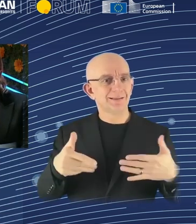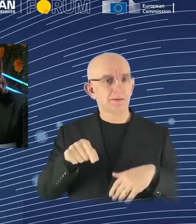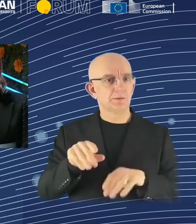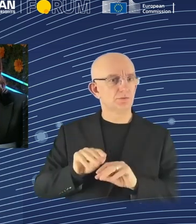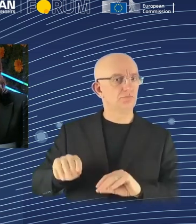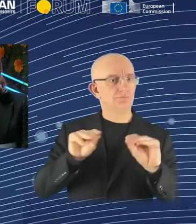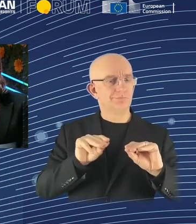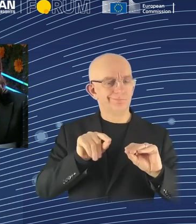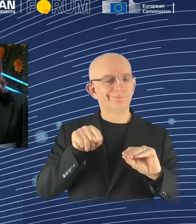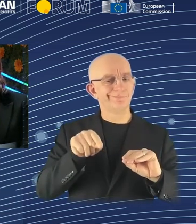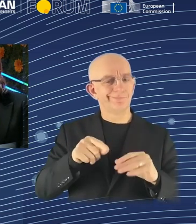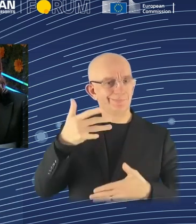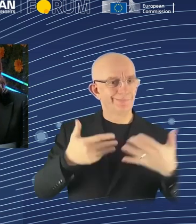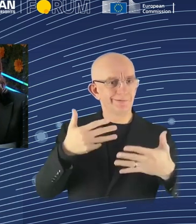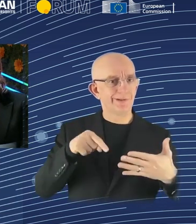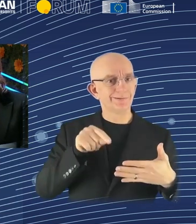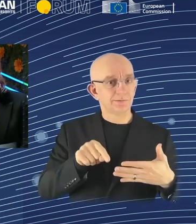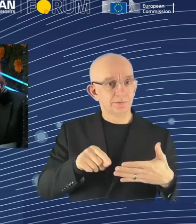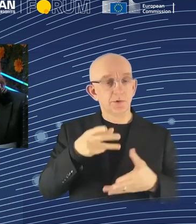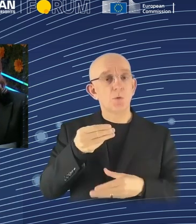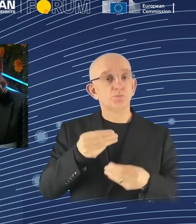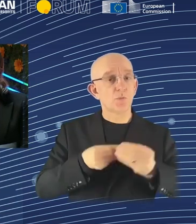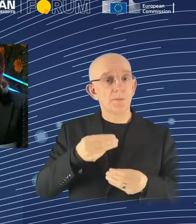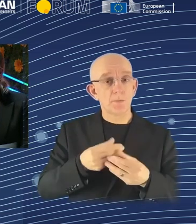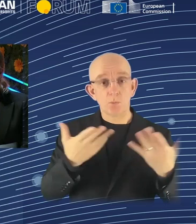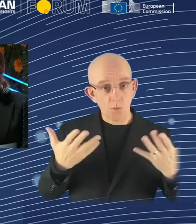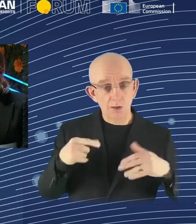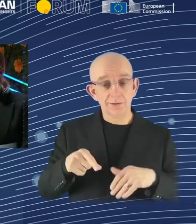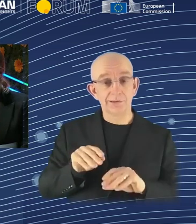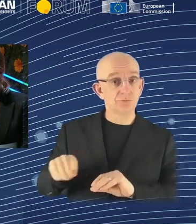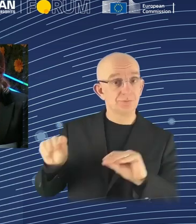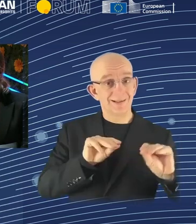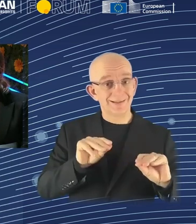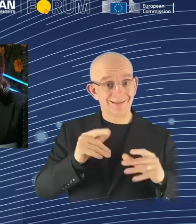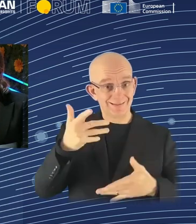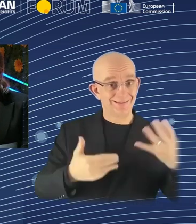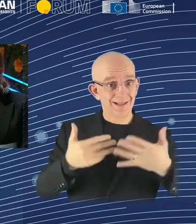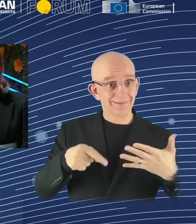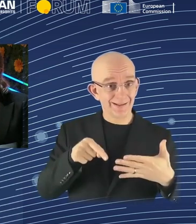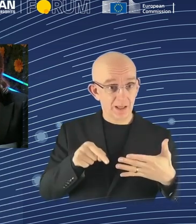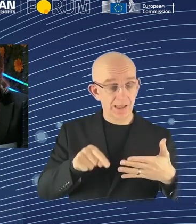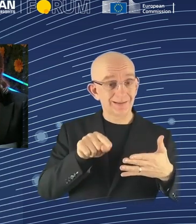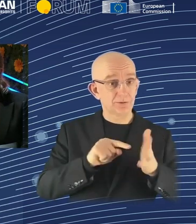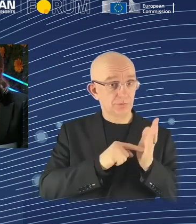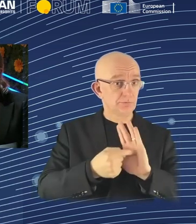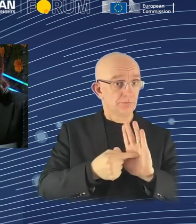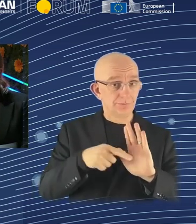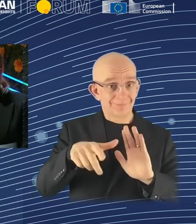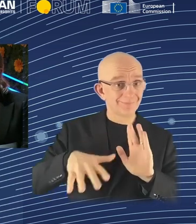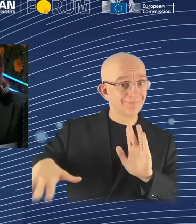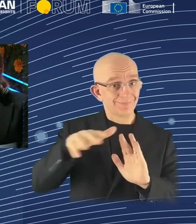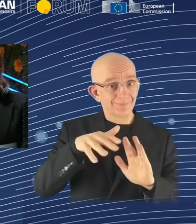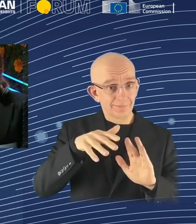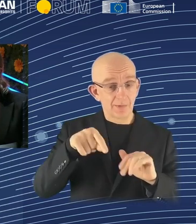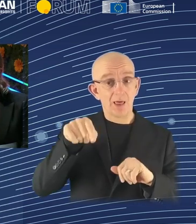a society that is already filled with bias, then by reflecting the training data as well as possible, your